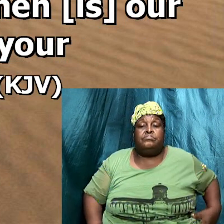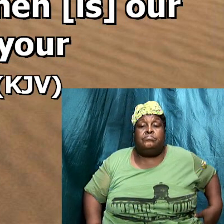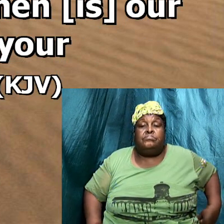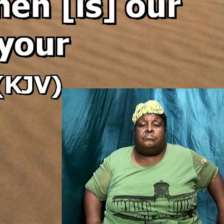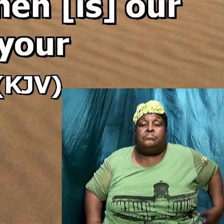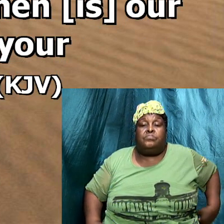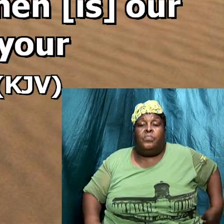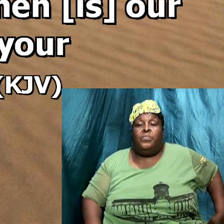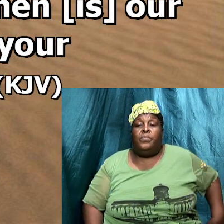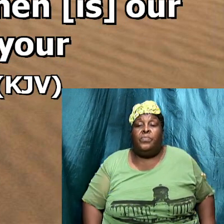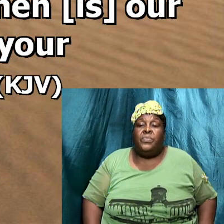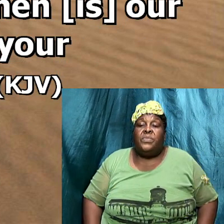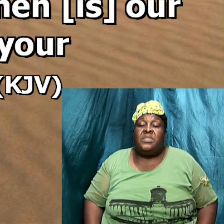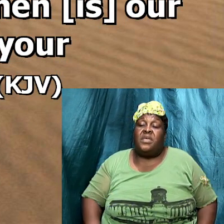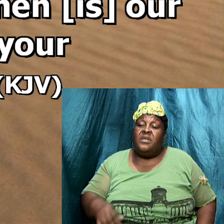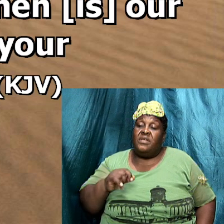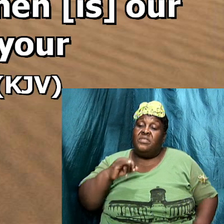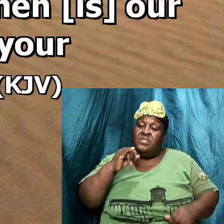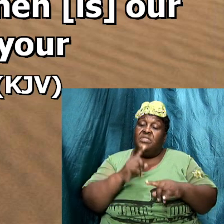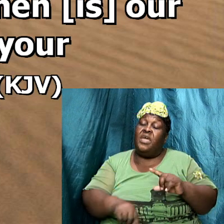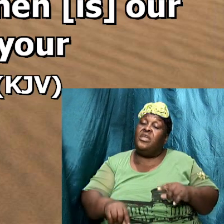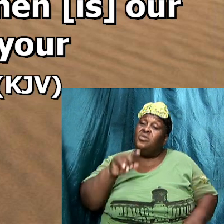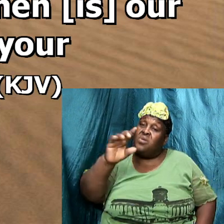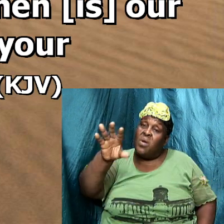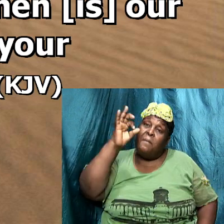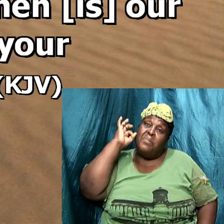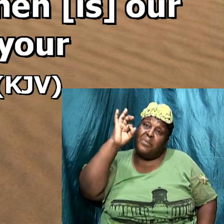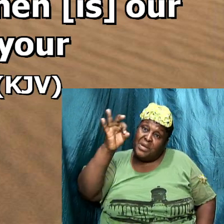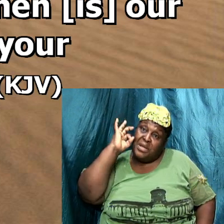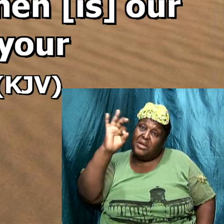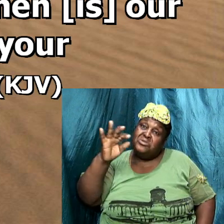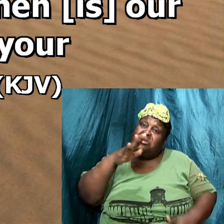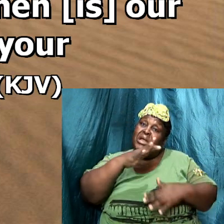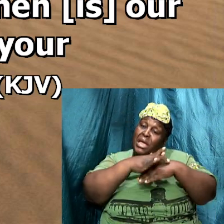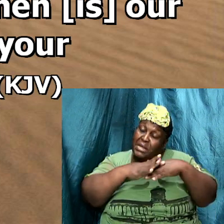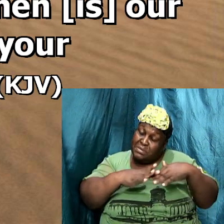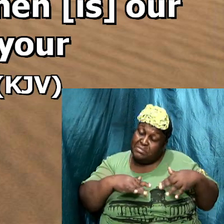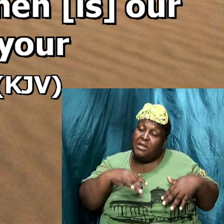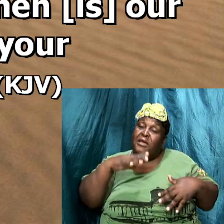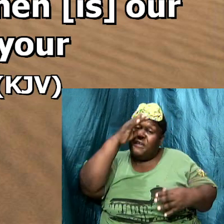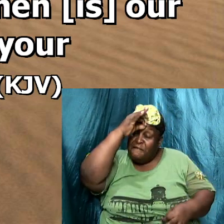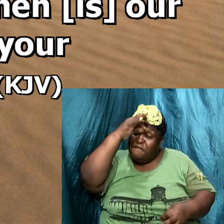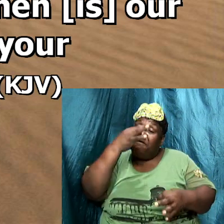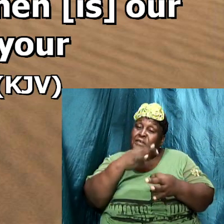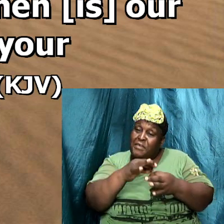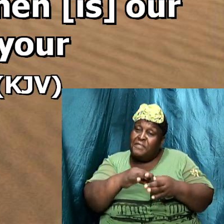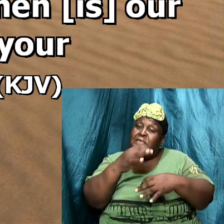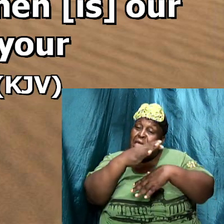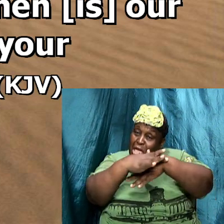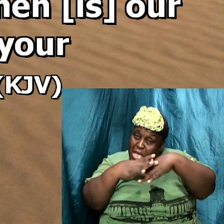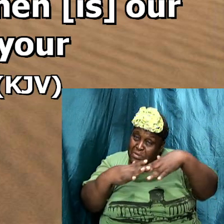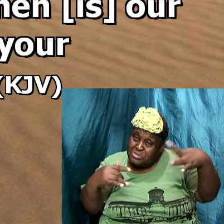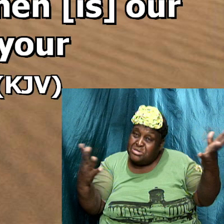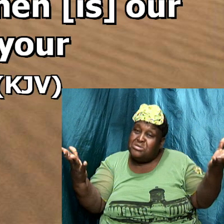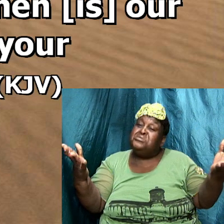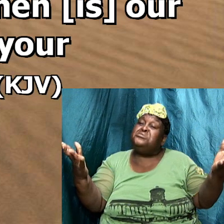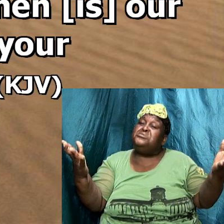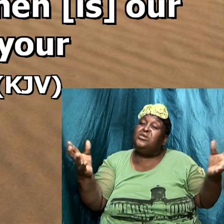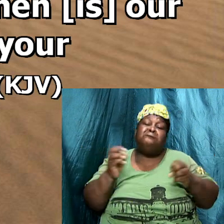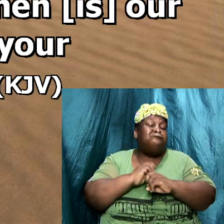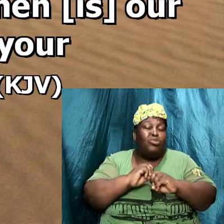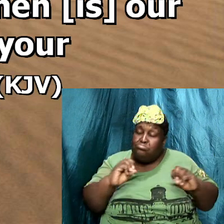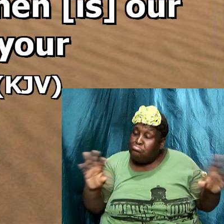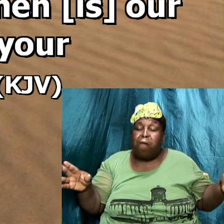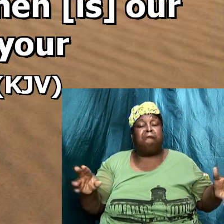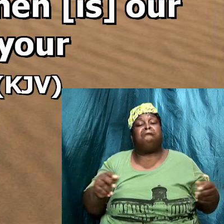then is your preaching vain and your faith also vain it means look here it's vain it's nothing